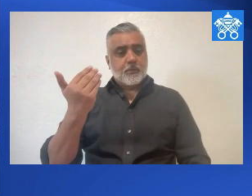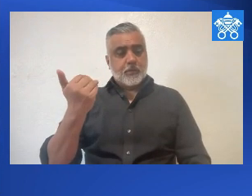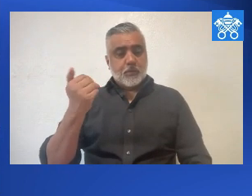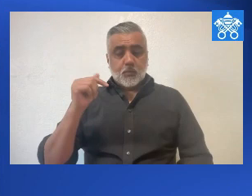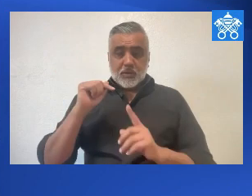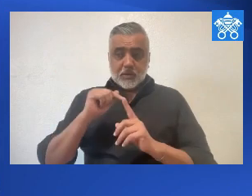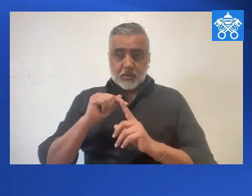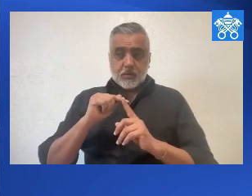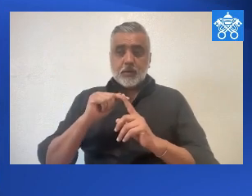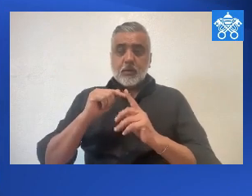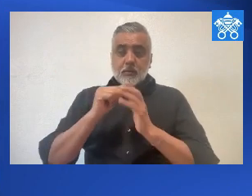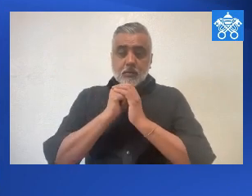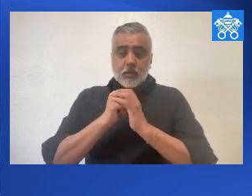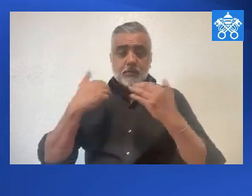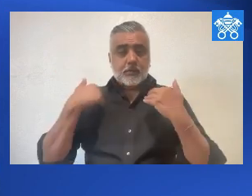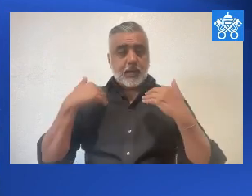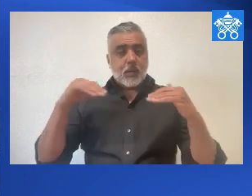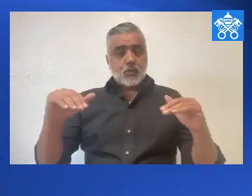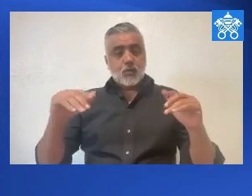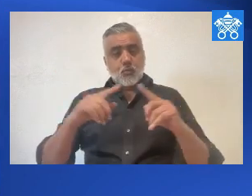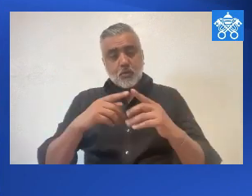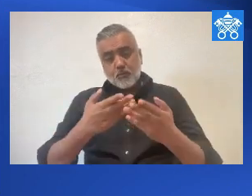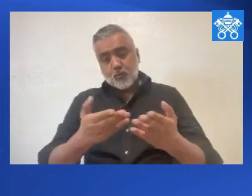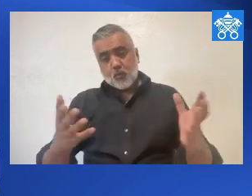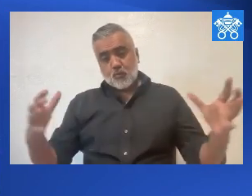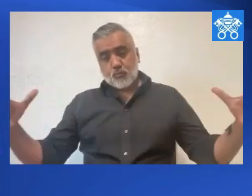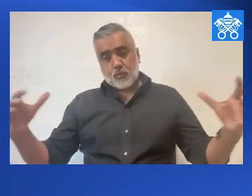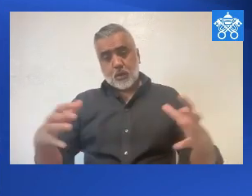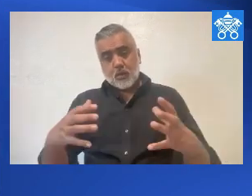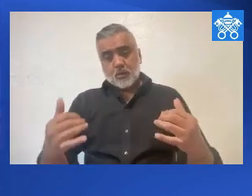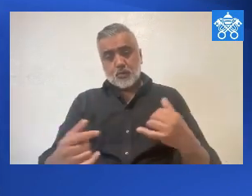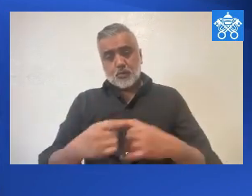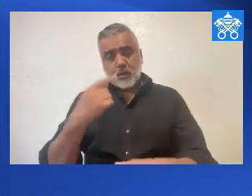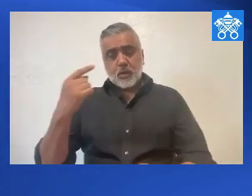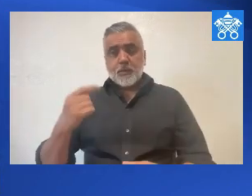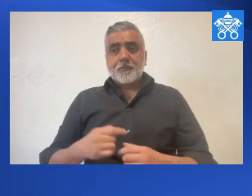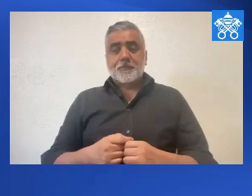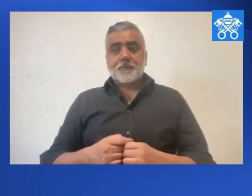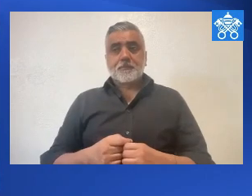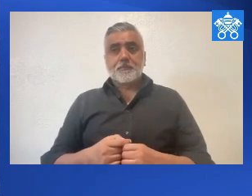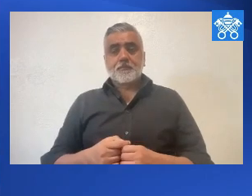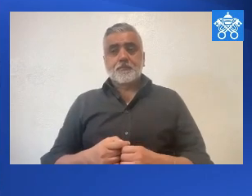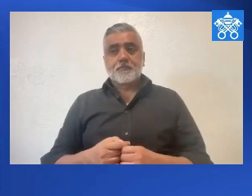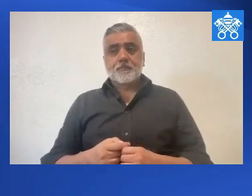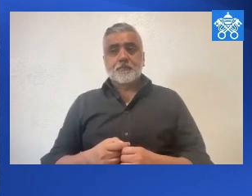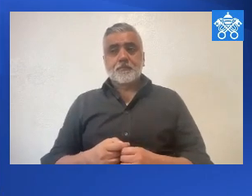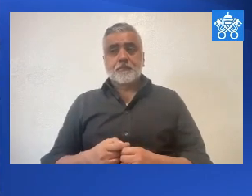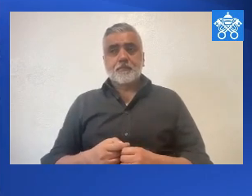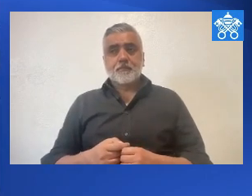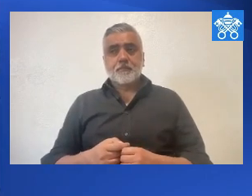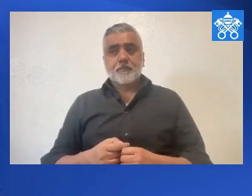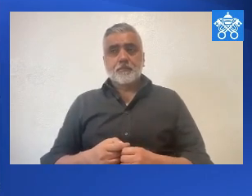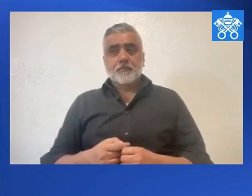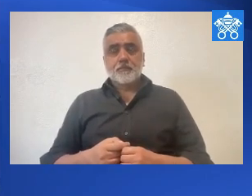always on August 15th when he prays the Angelus with those gathered in St. Peter's Square. You can see there right